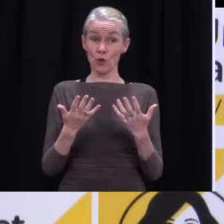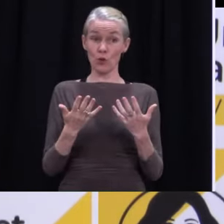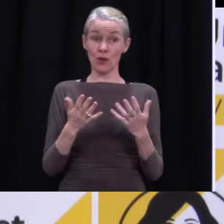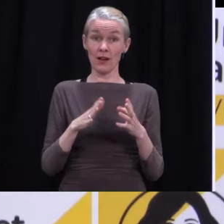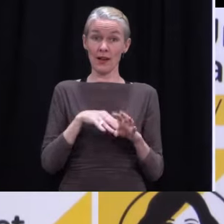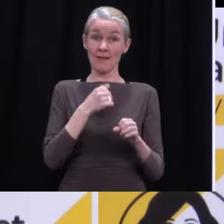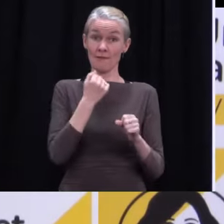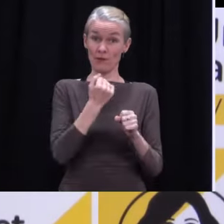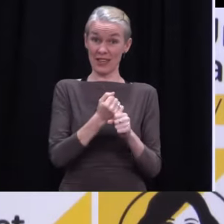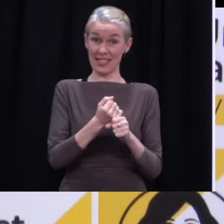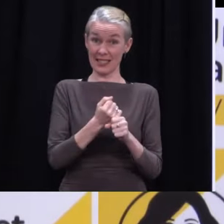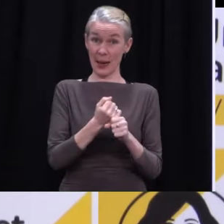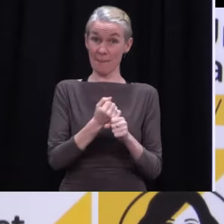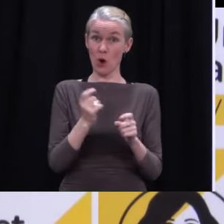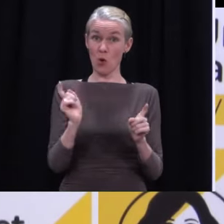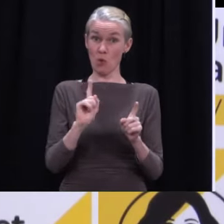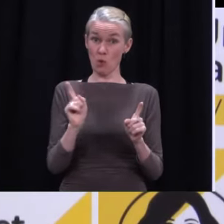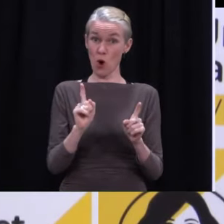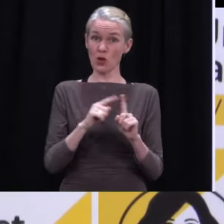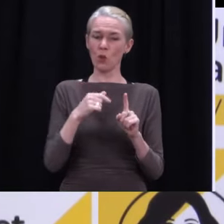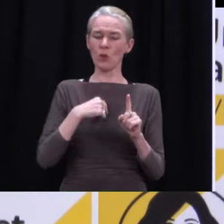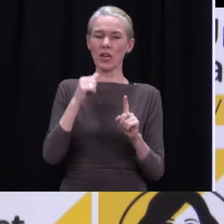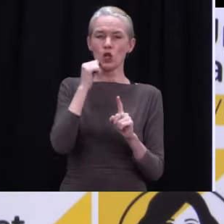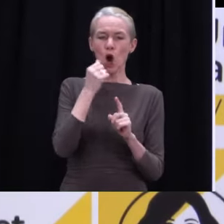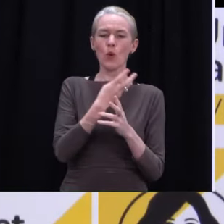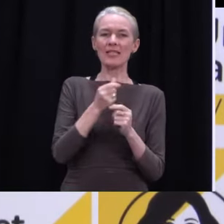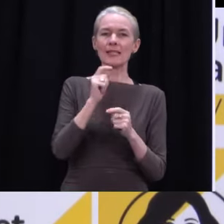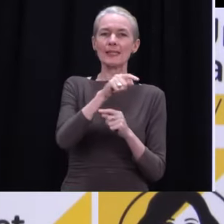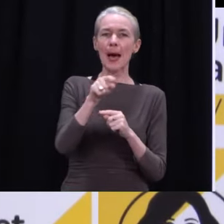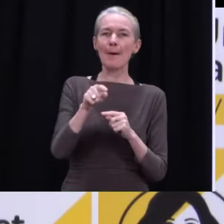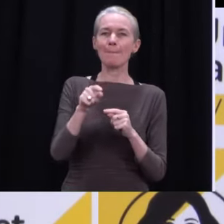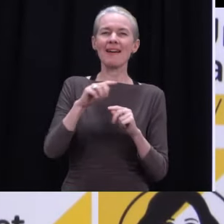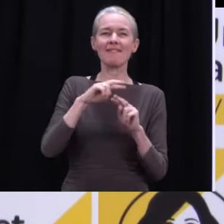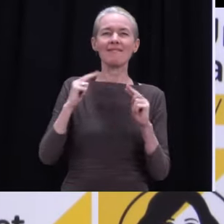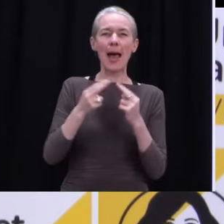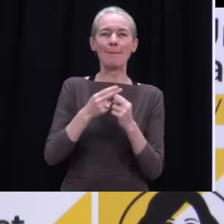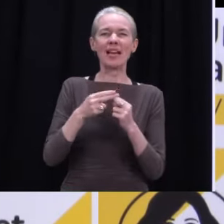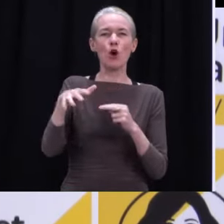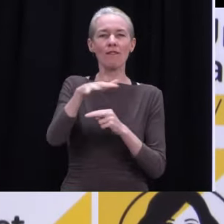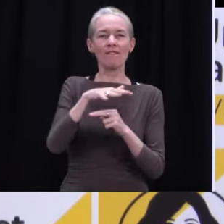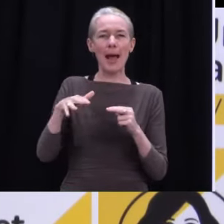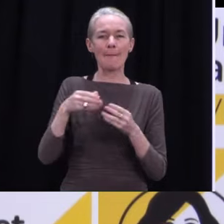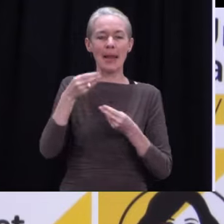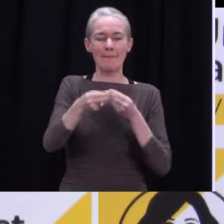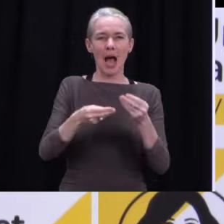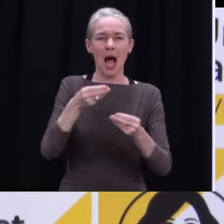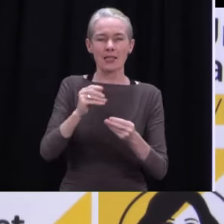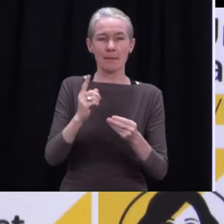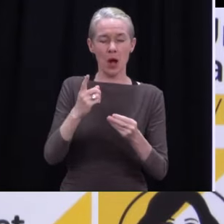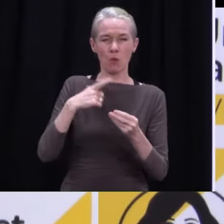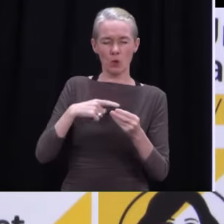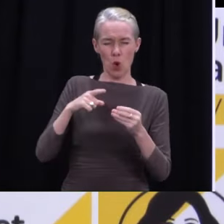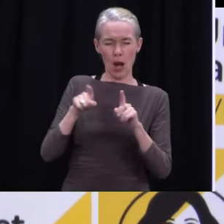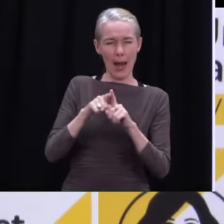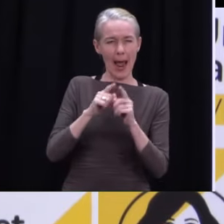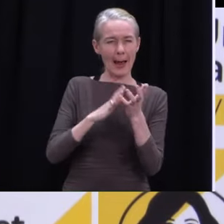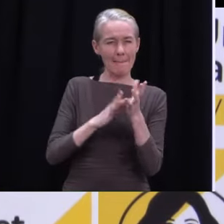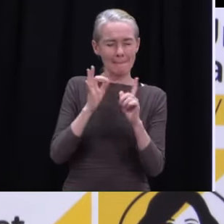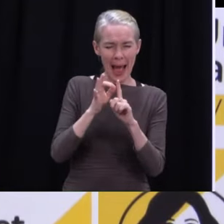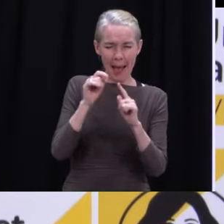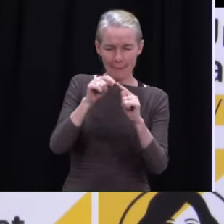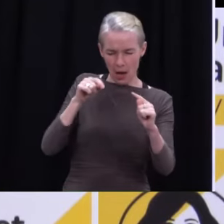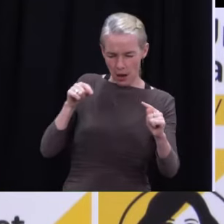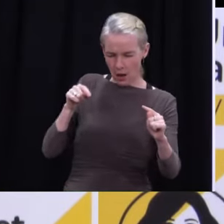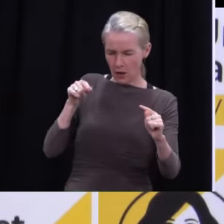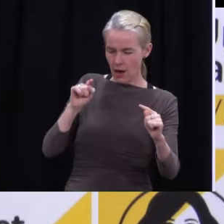in one whānau. But it's finding out who was infected first in that whānau and then linking that back to a particular exposure and actually